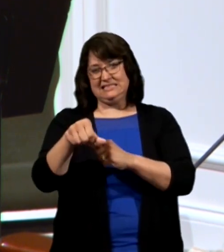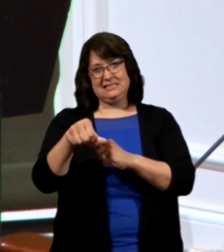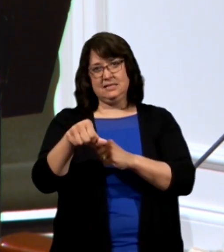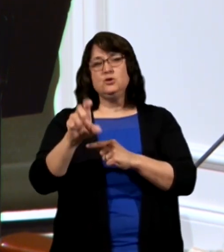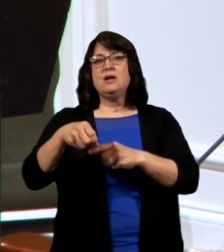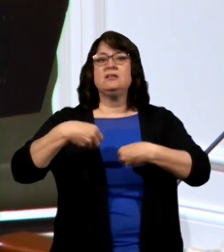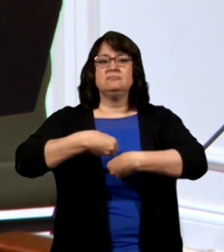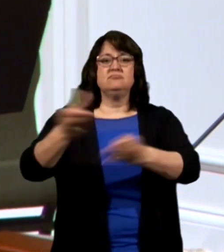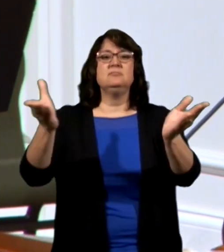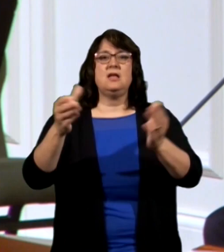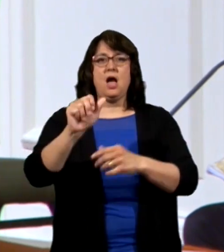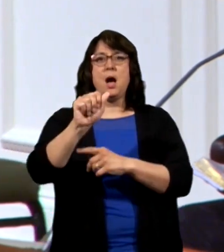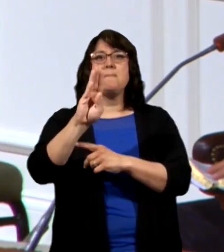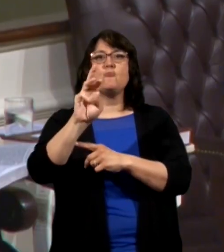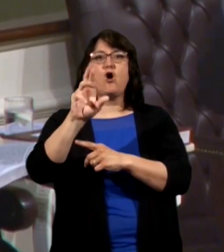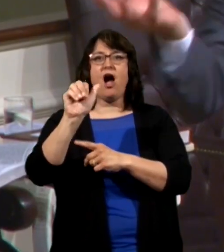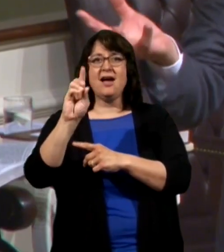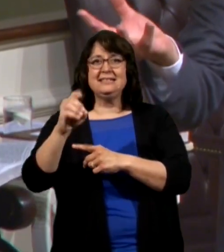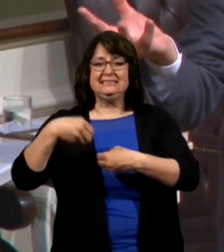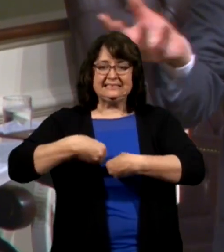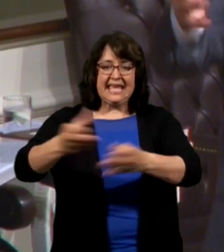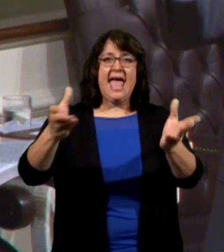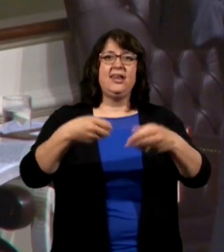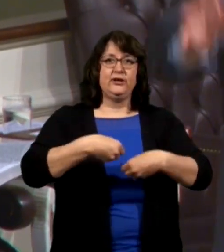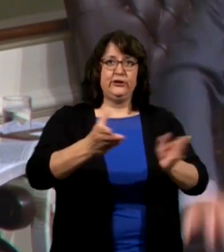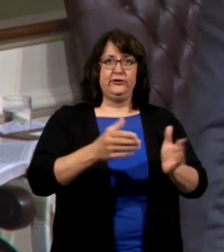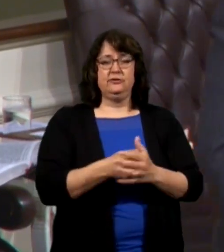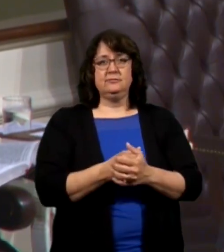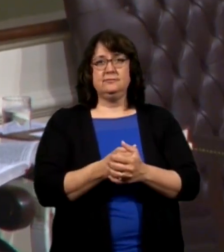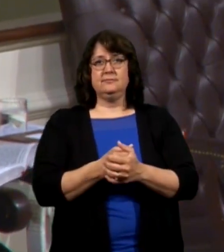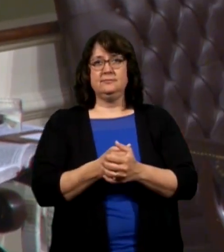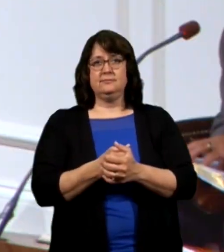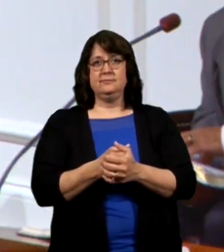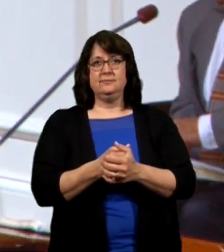cast abroad and you scatter look